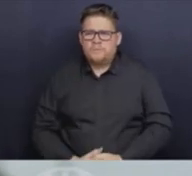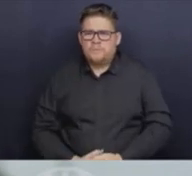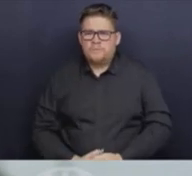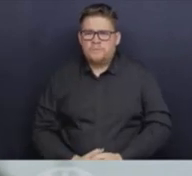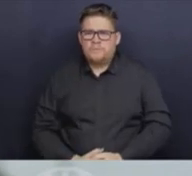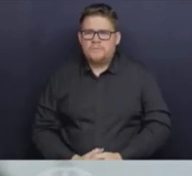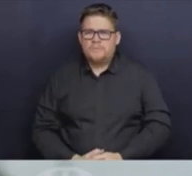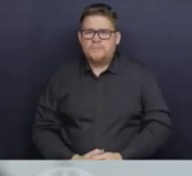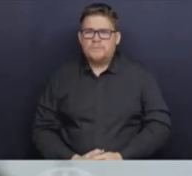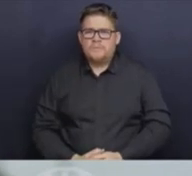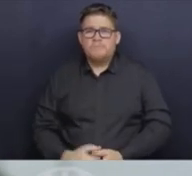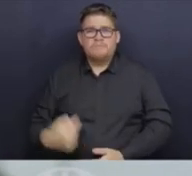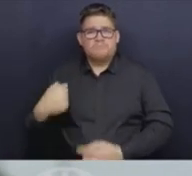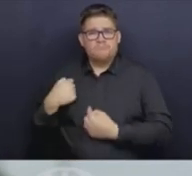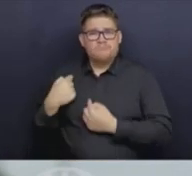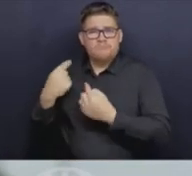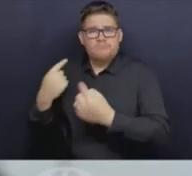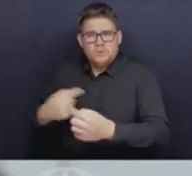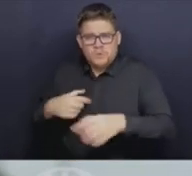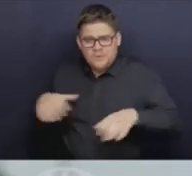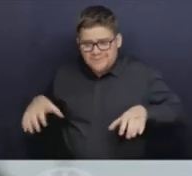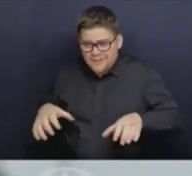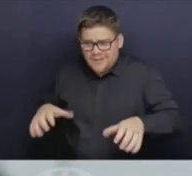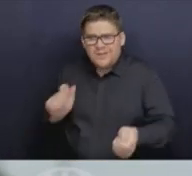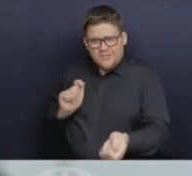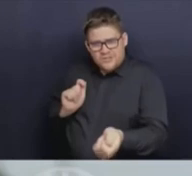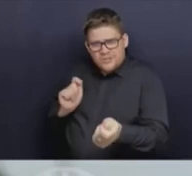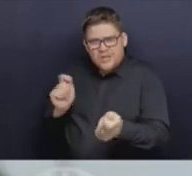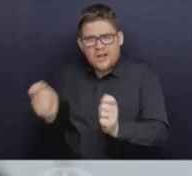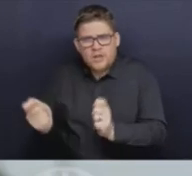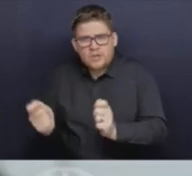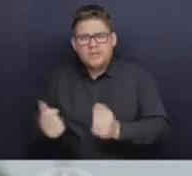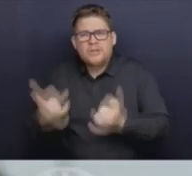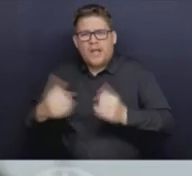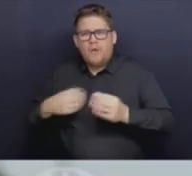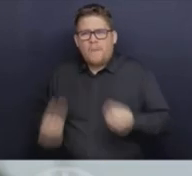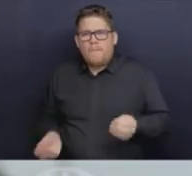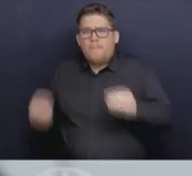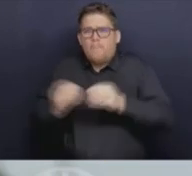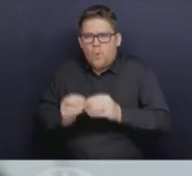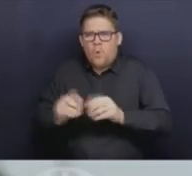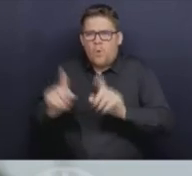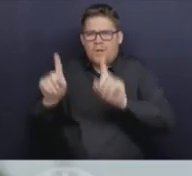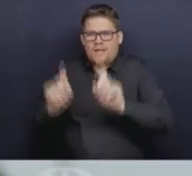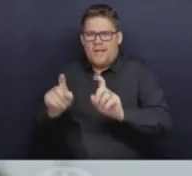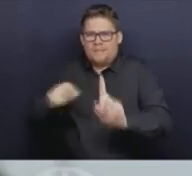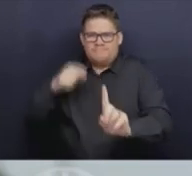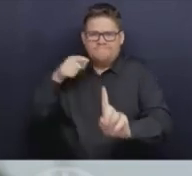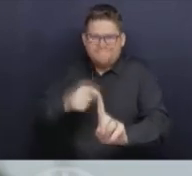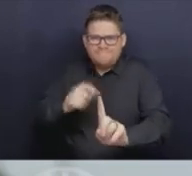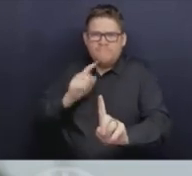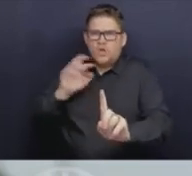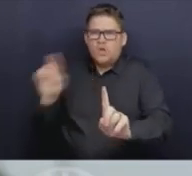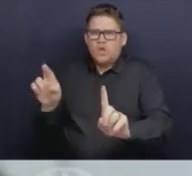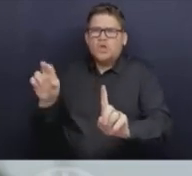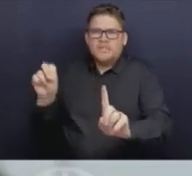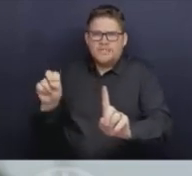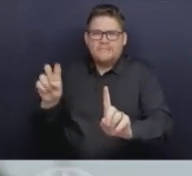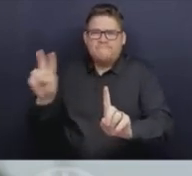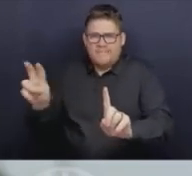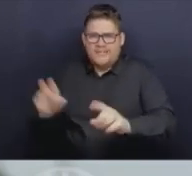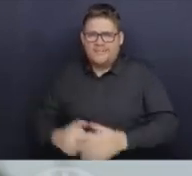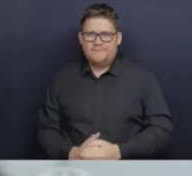pandemic. We're doing a lot more testing for respiratory viruses than we ever did before. So we can't compare necessarily to